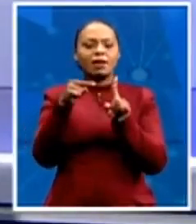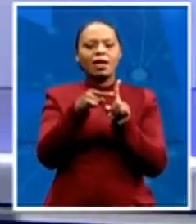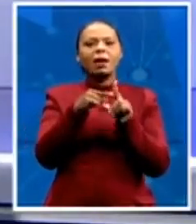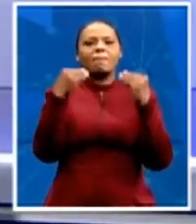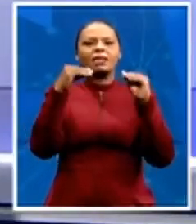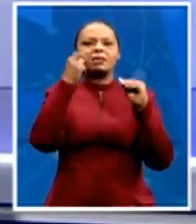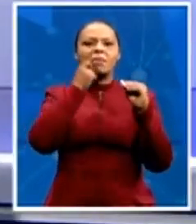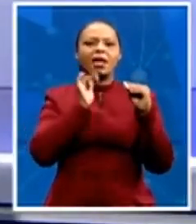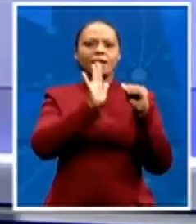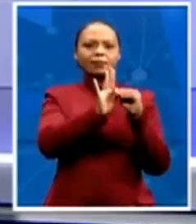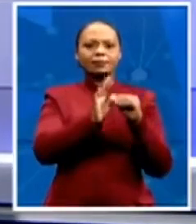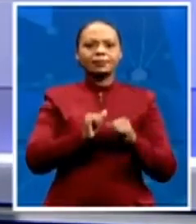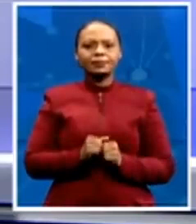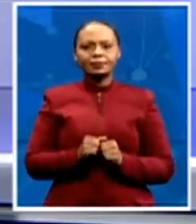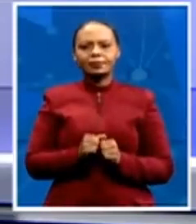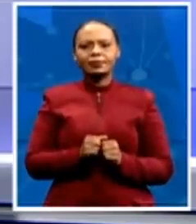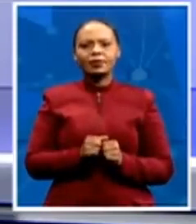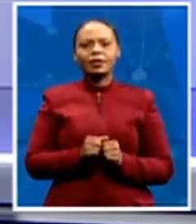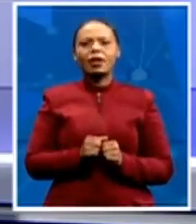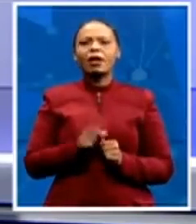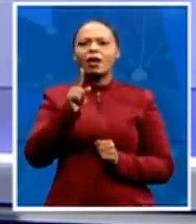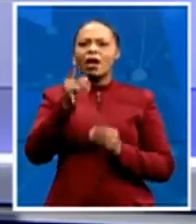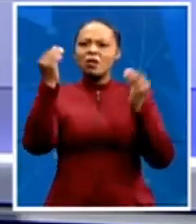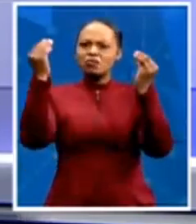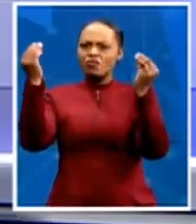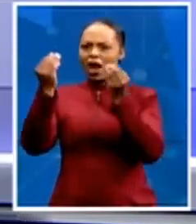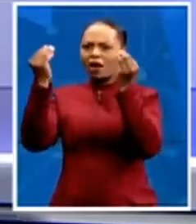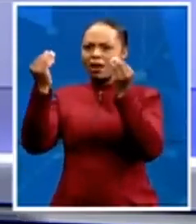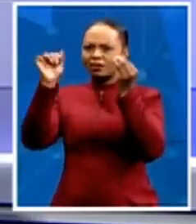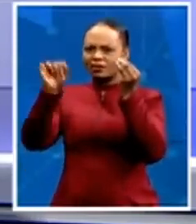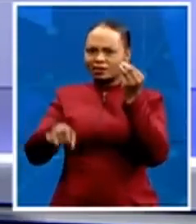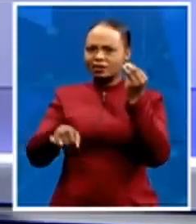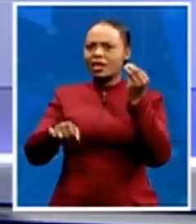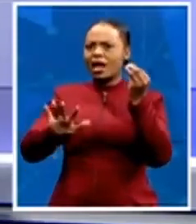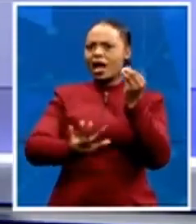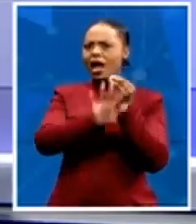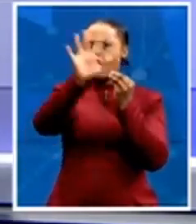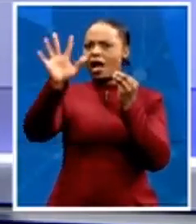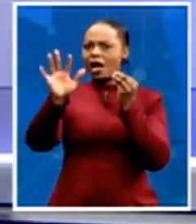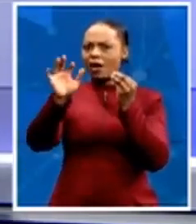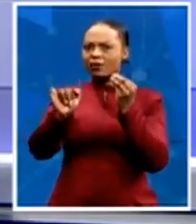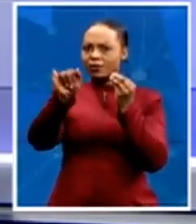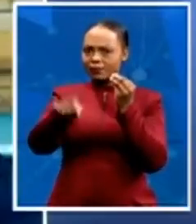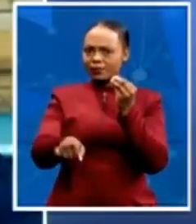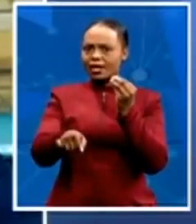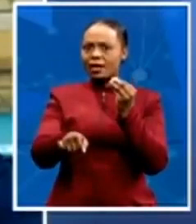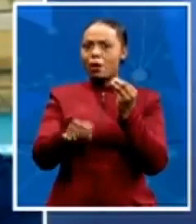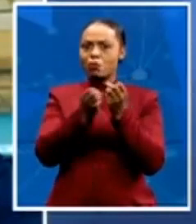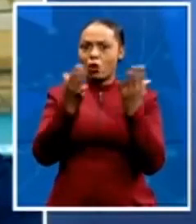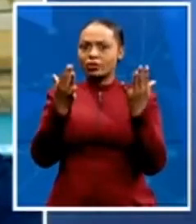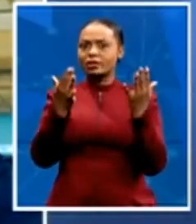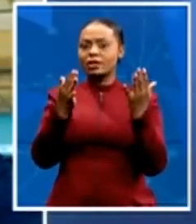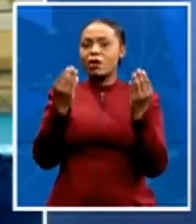popular he was in Africa and, in particular, here in South Africa. He was very popular in